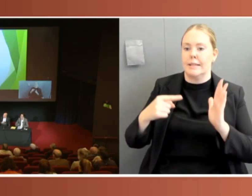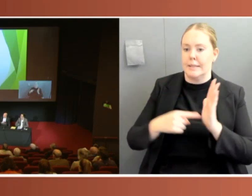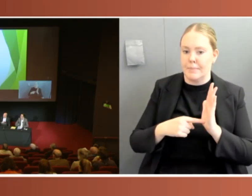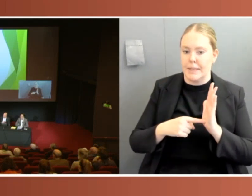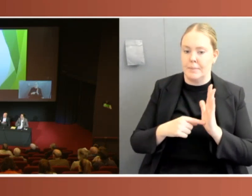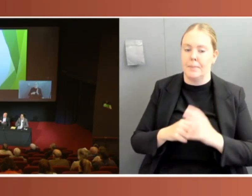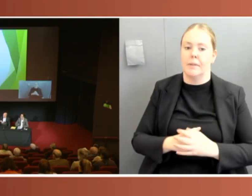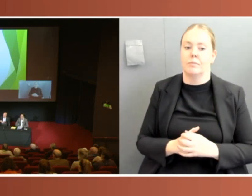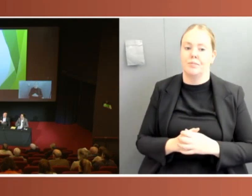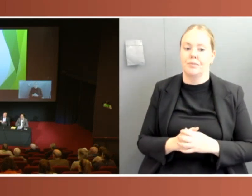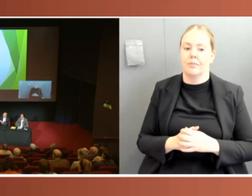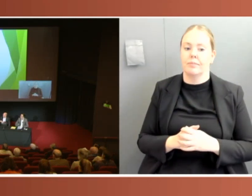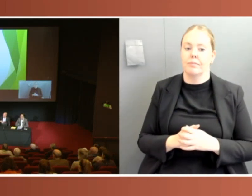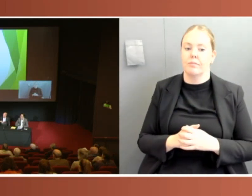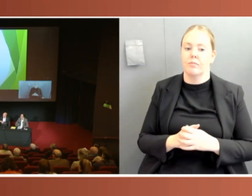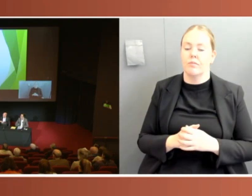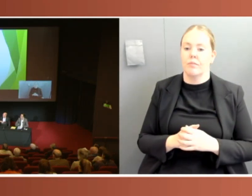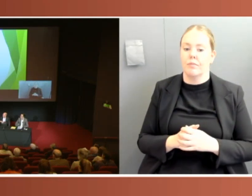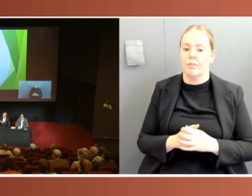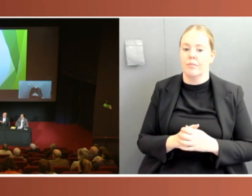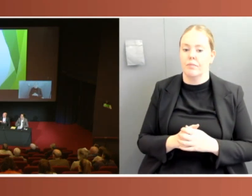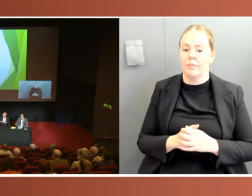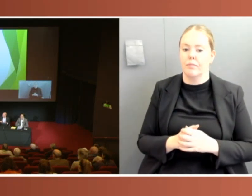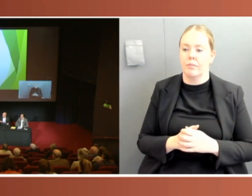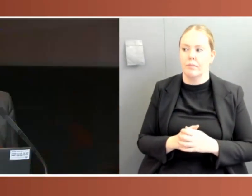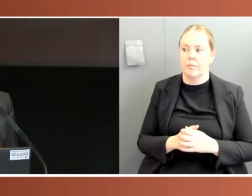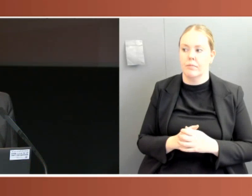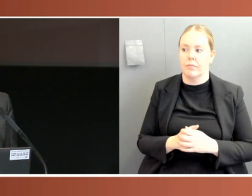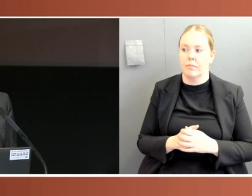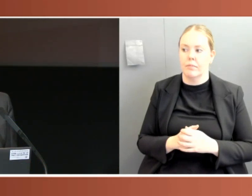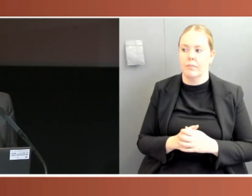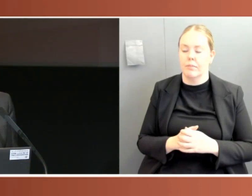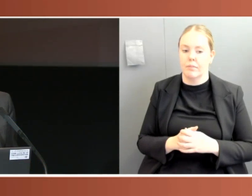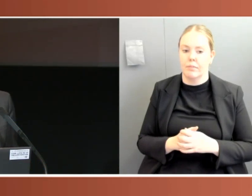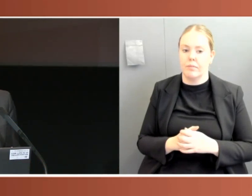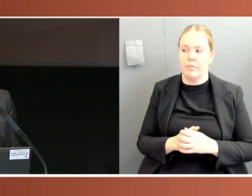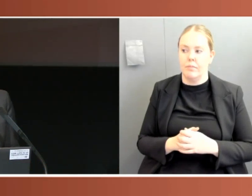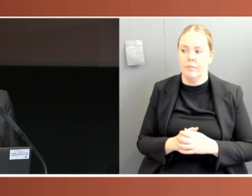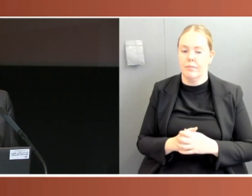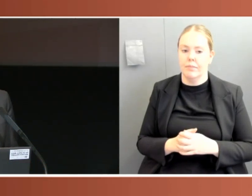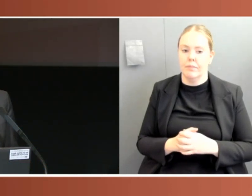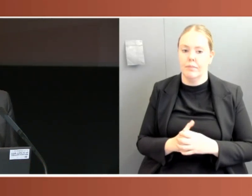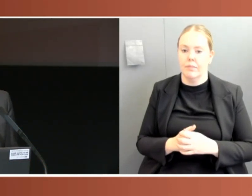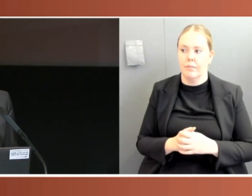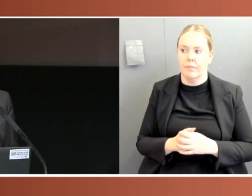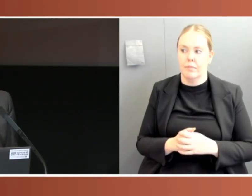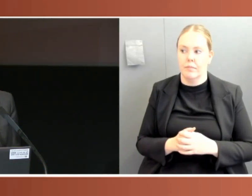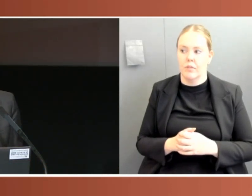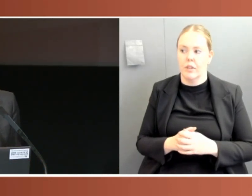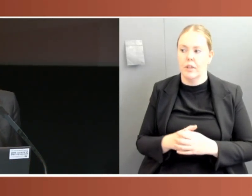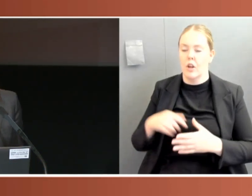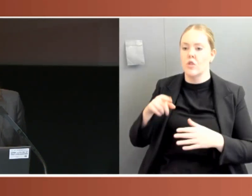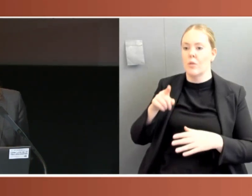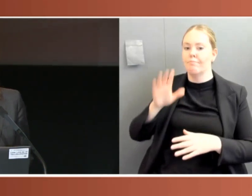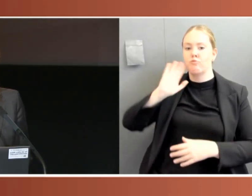for Asia and the Pacific for the International Institute of Democracy and Electoral Assistance. And finally, if you're not already